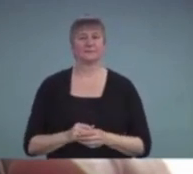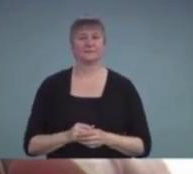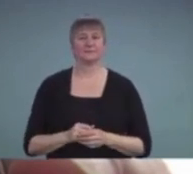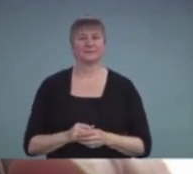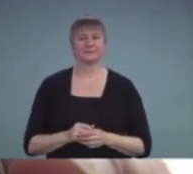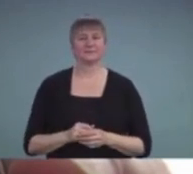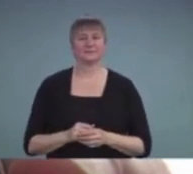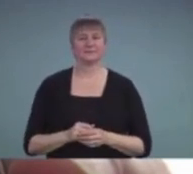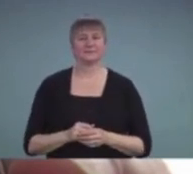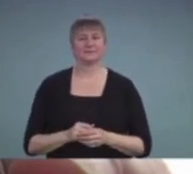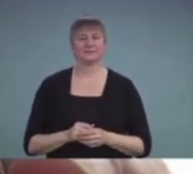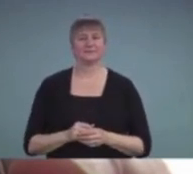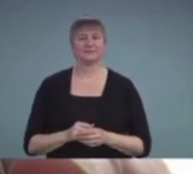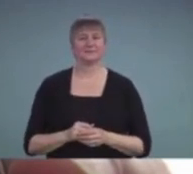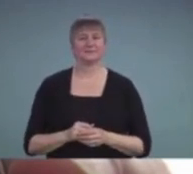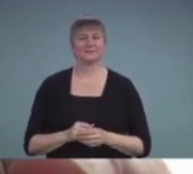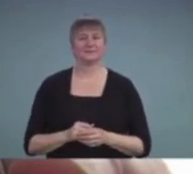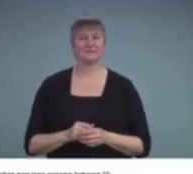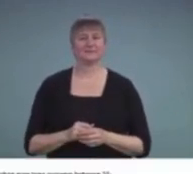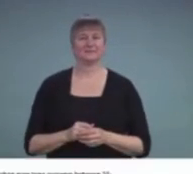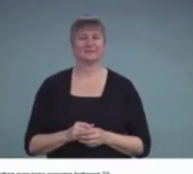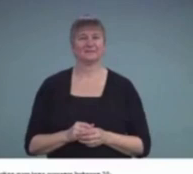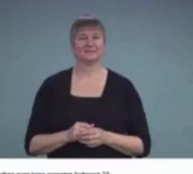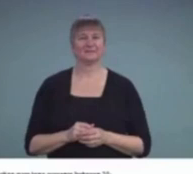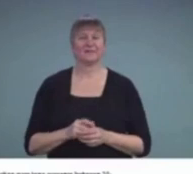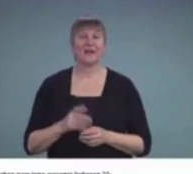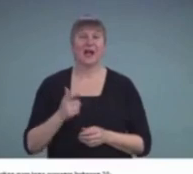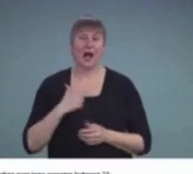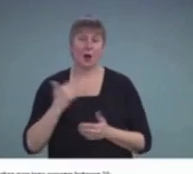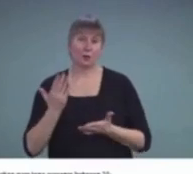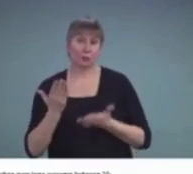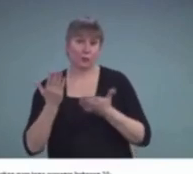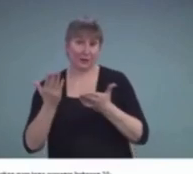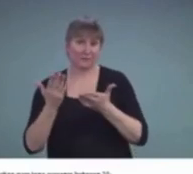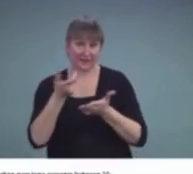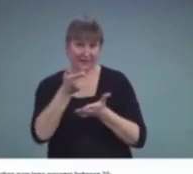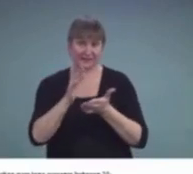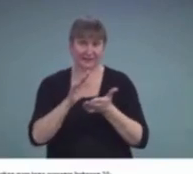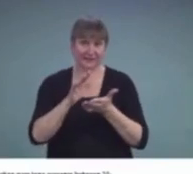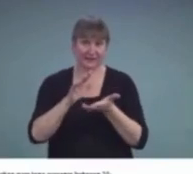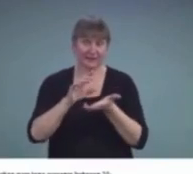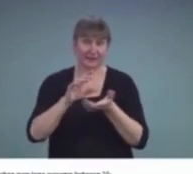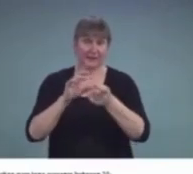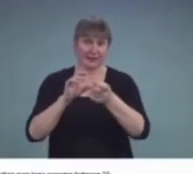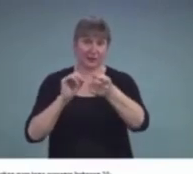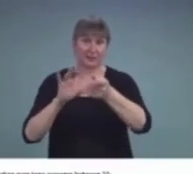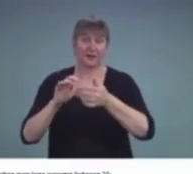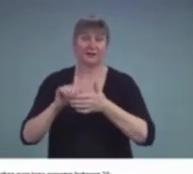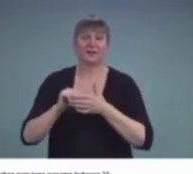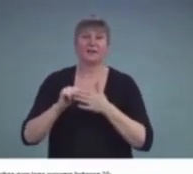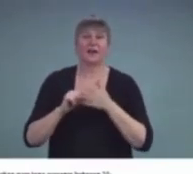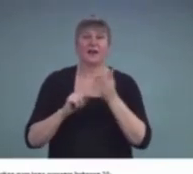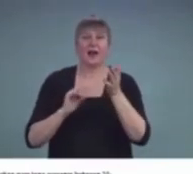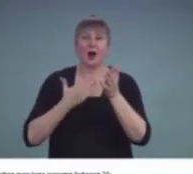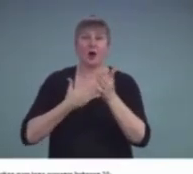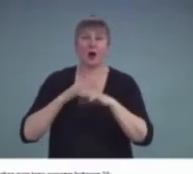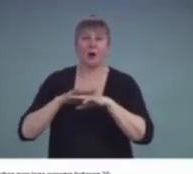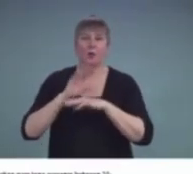I do want to recommend a guidance document that's on the Educational Audiology Association website.